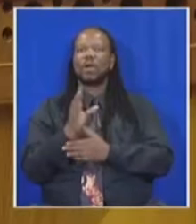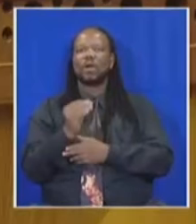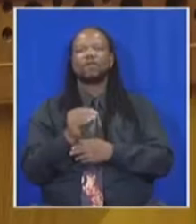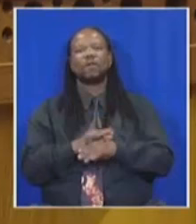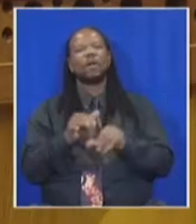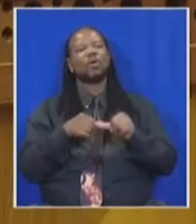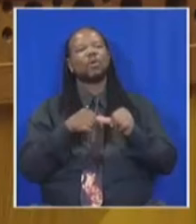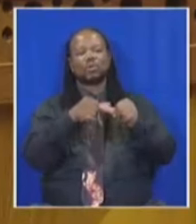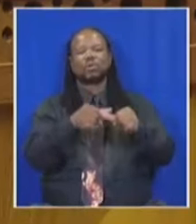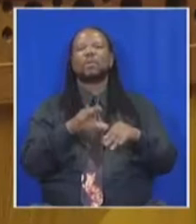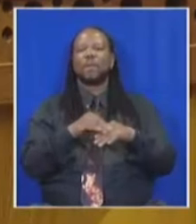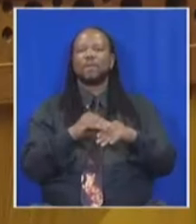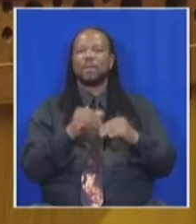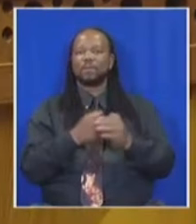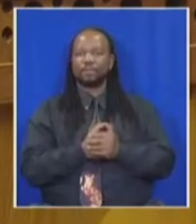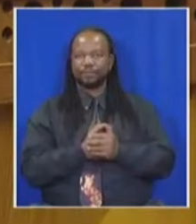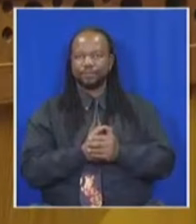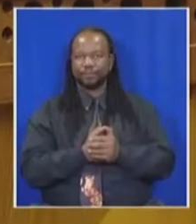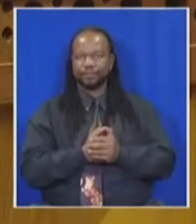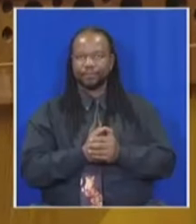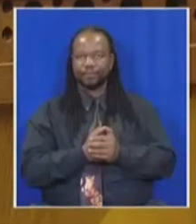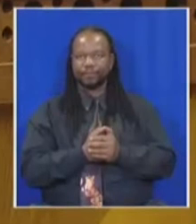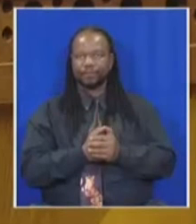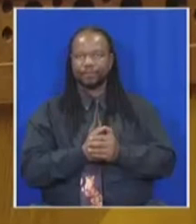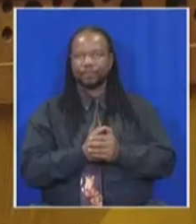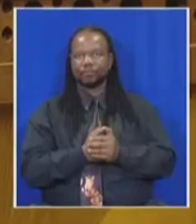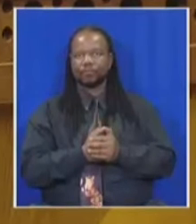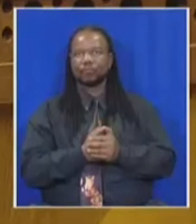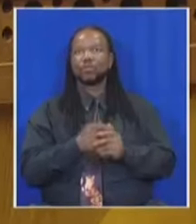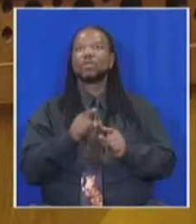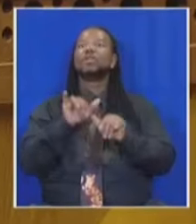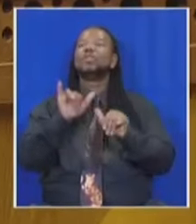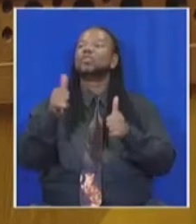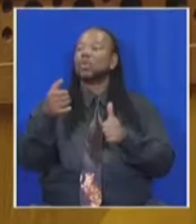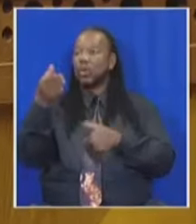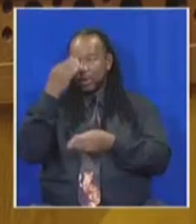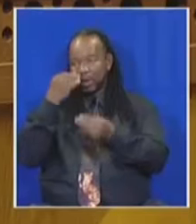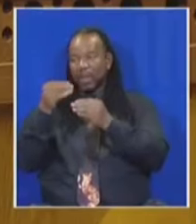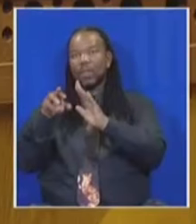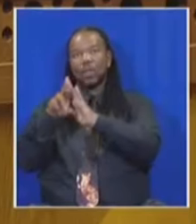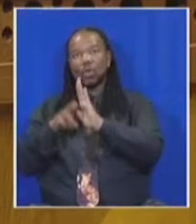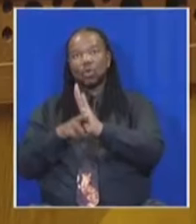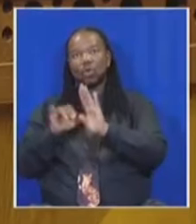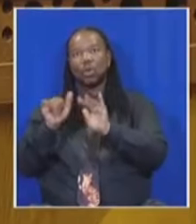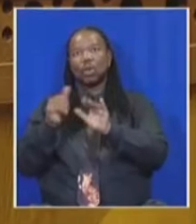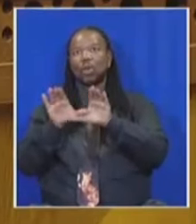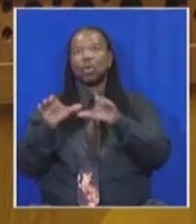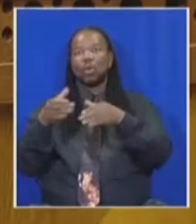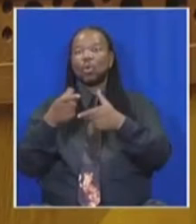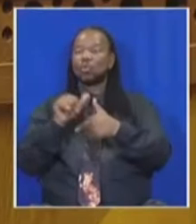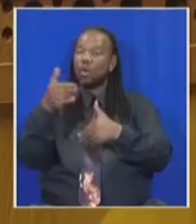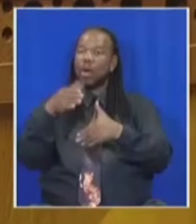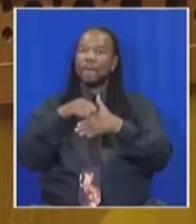proceed, Honorable Member Honorable Deputy Speaker Go and lend your rules, Honorable Member I'm doing what a company, Honorable Member of this House